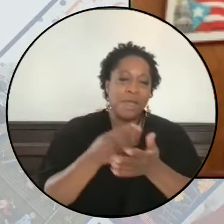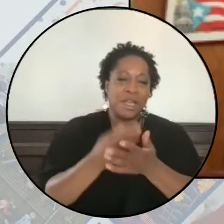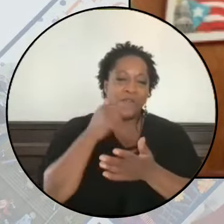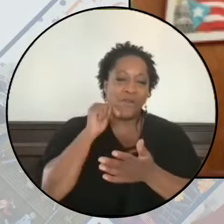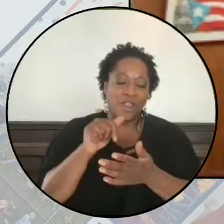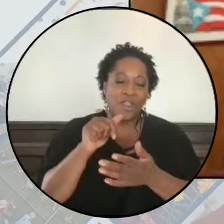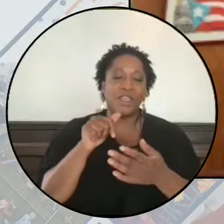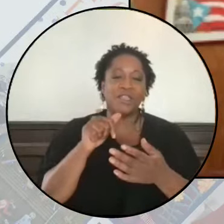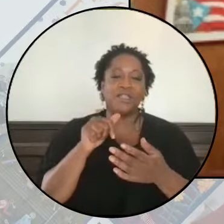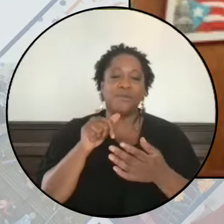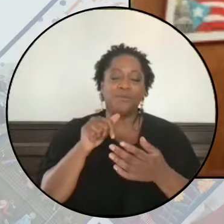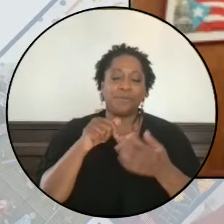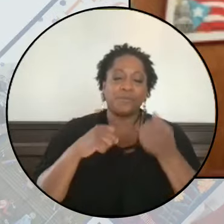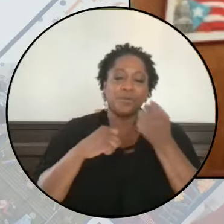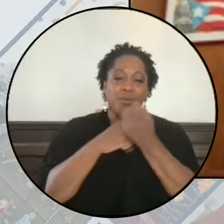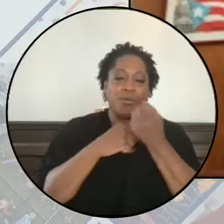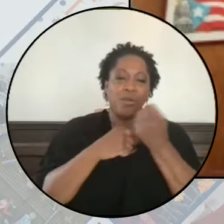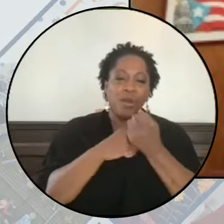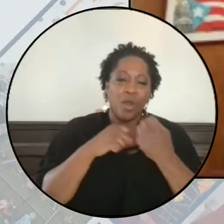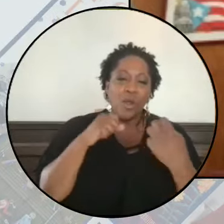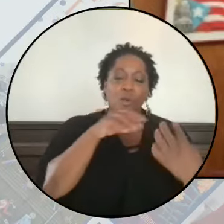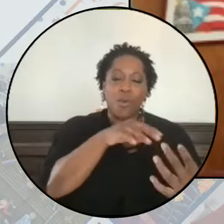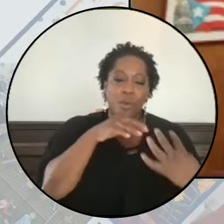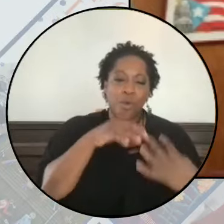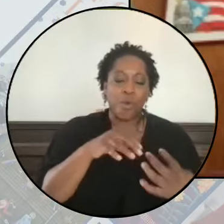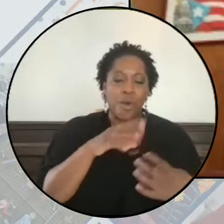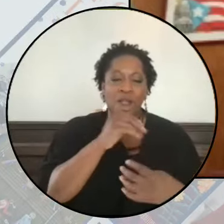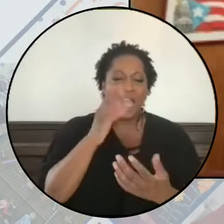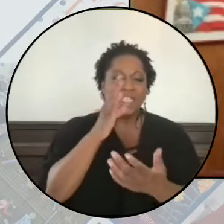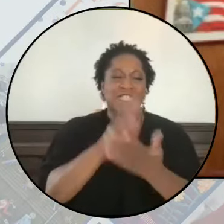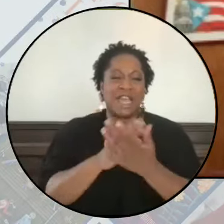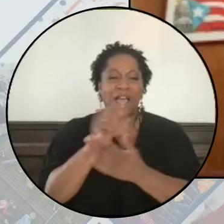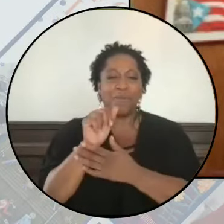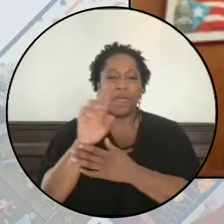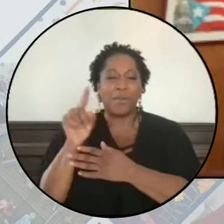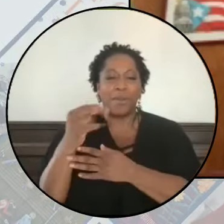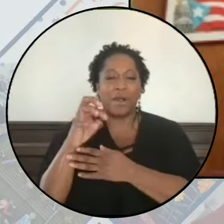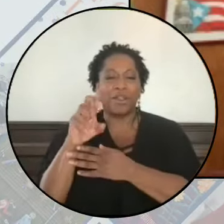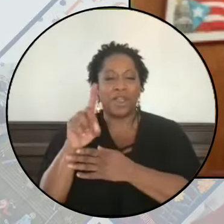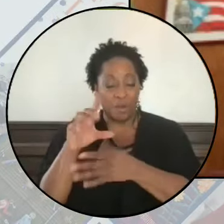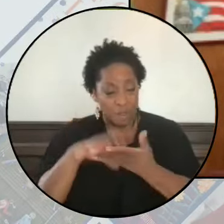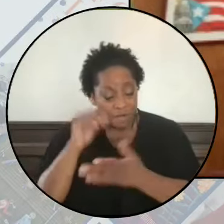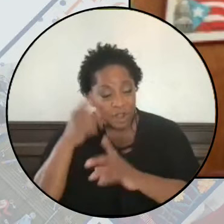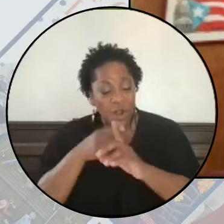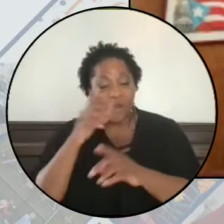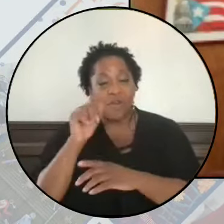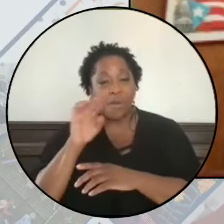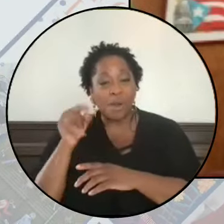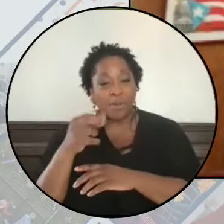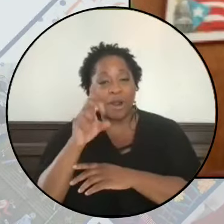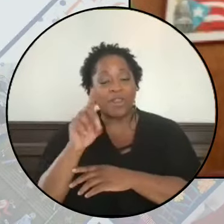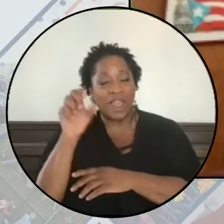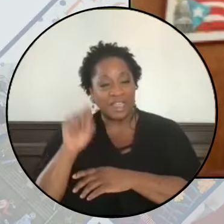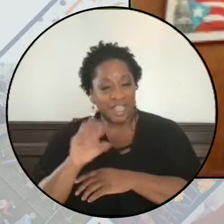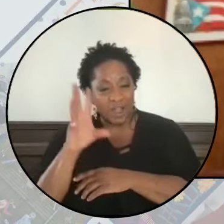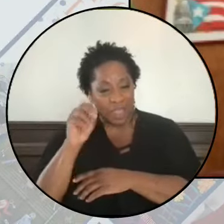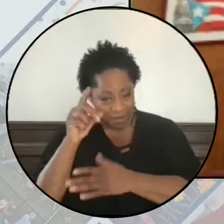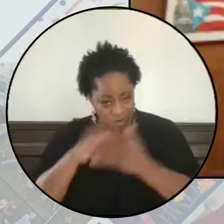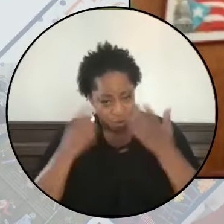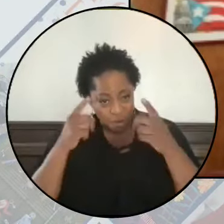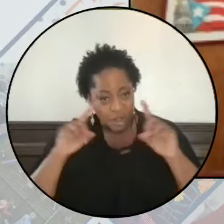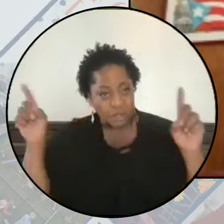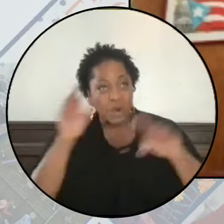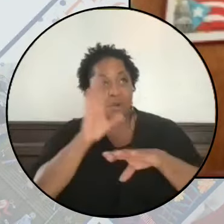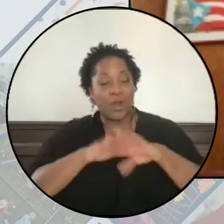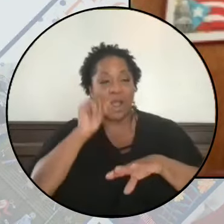to defund apartheid. And we have learned from the movement against apartheid South Africa what has worked. As such,